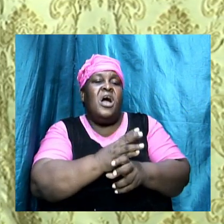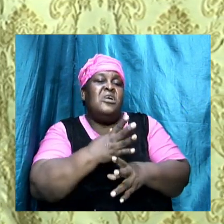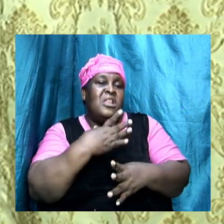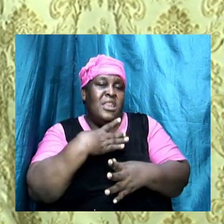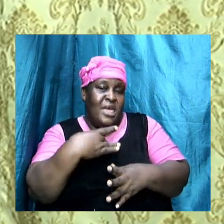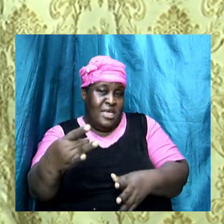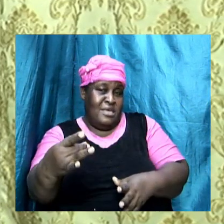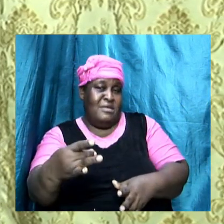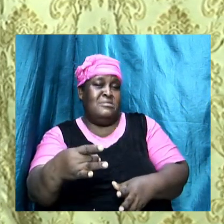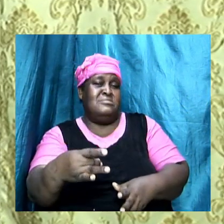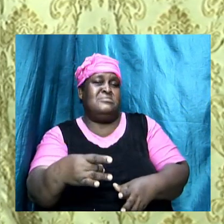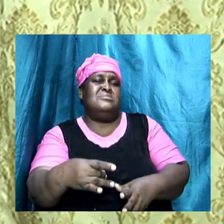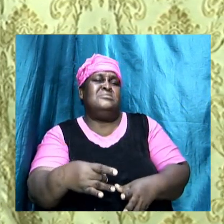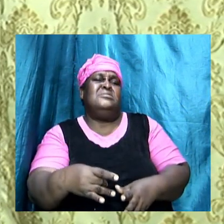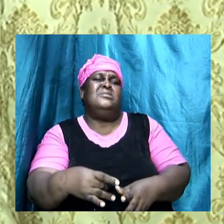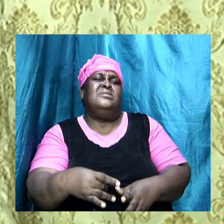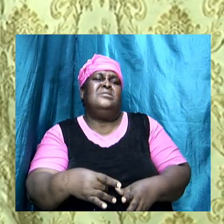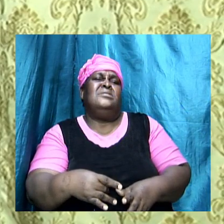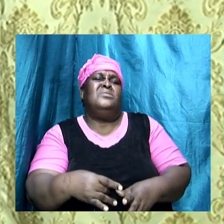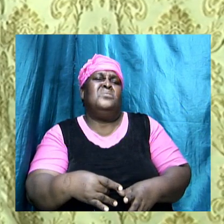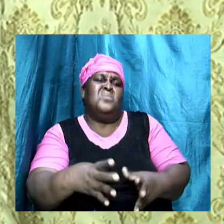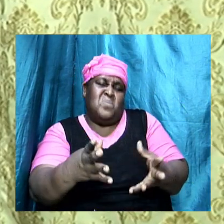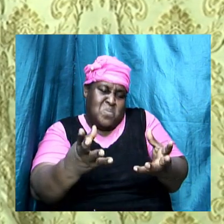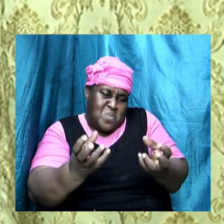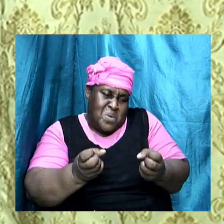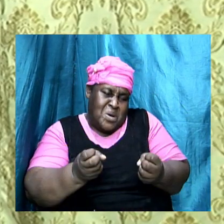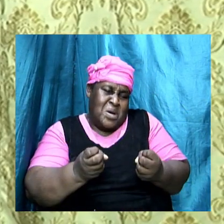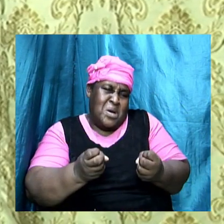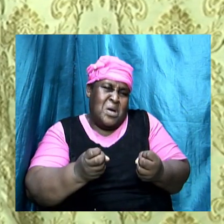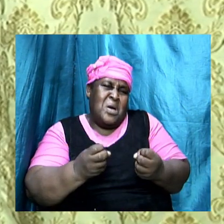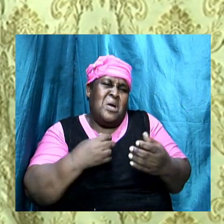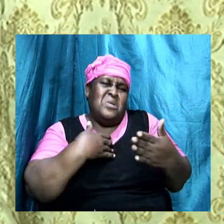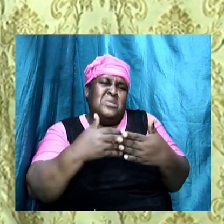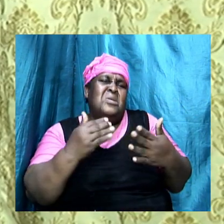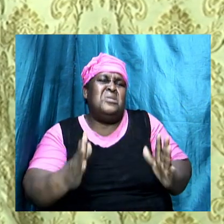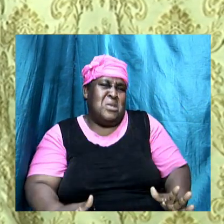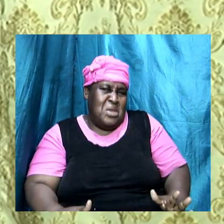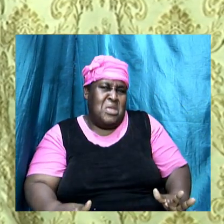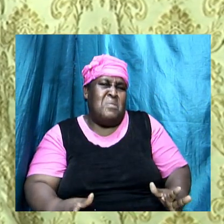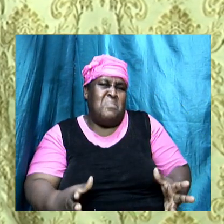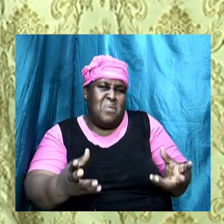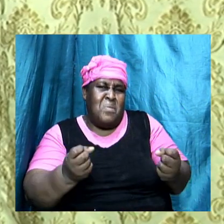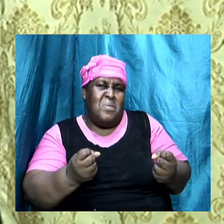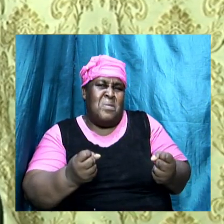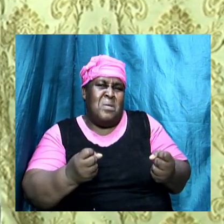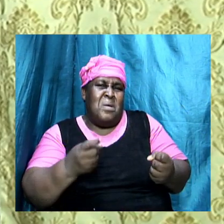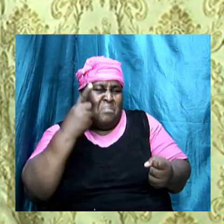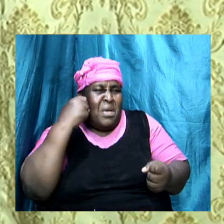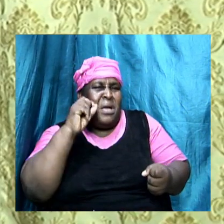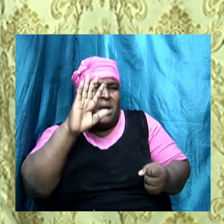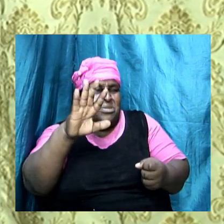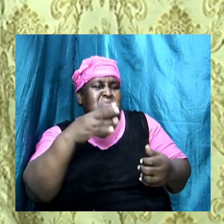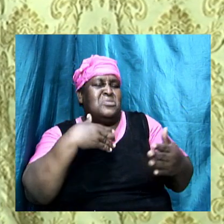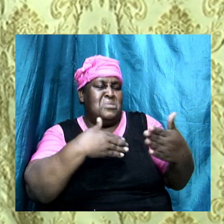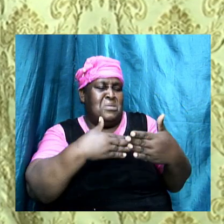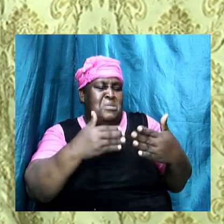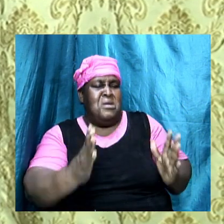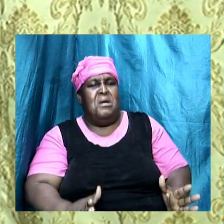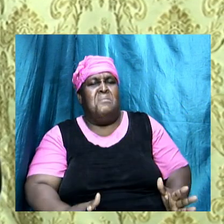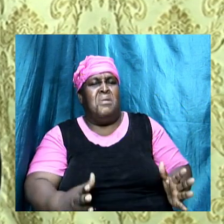car sometimes it is not even wanting a car but because your neighbor have a 2015 you want a 2020